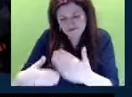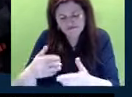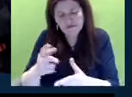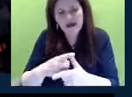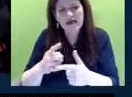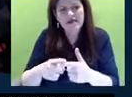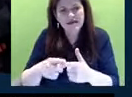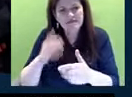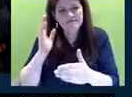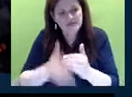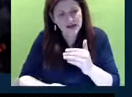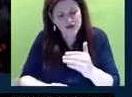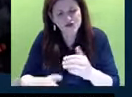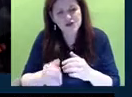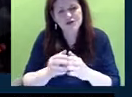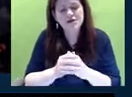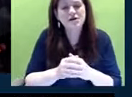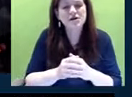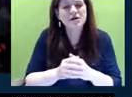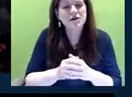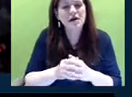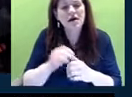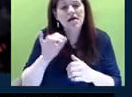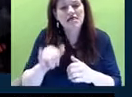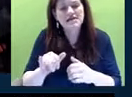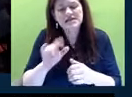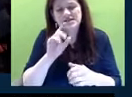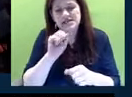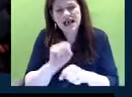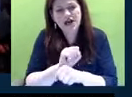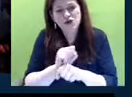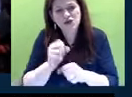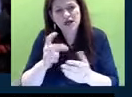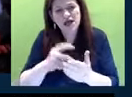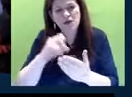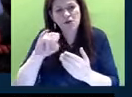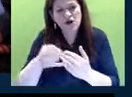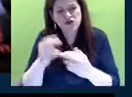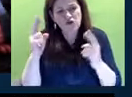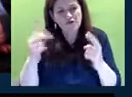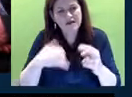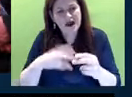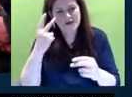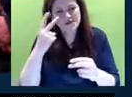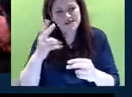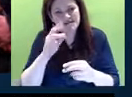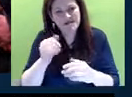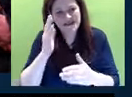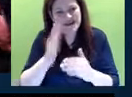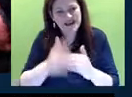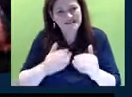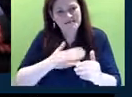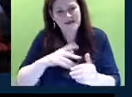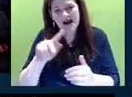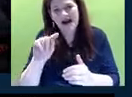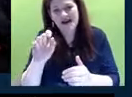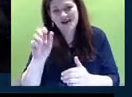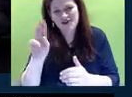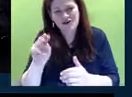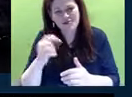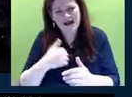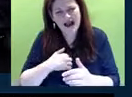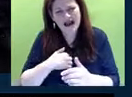get completed. And so this is actually a project that hopefully I'll see by the end of my term. I've got